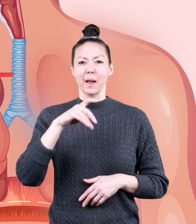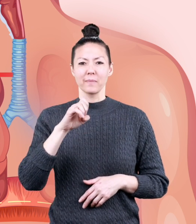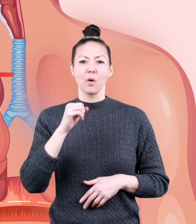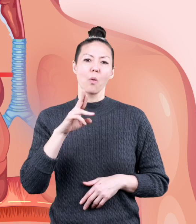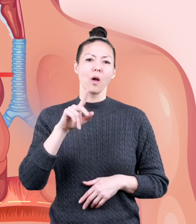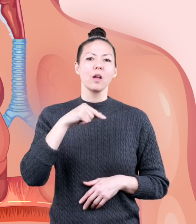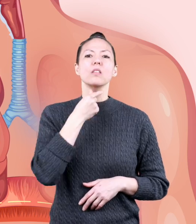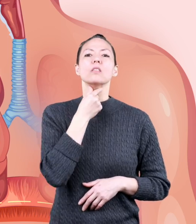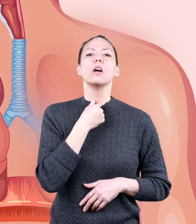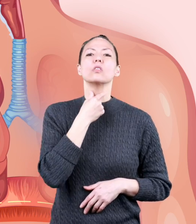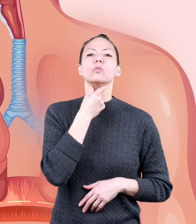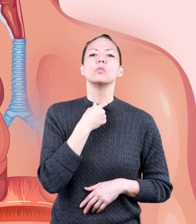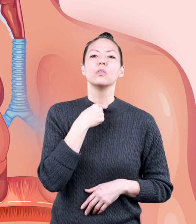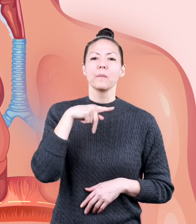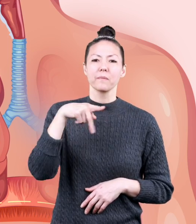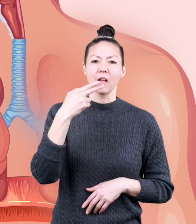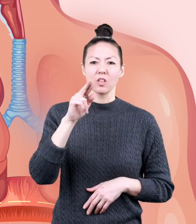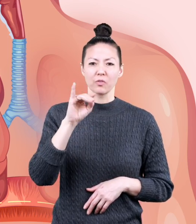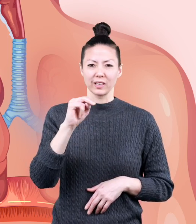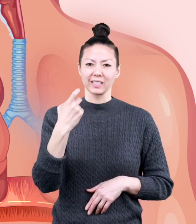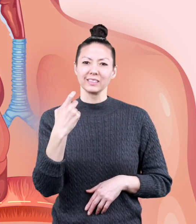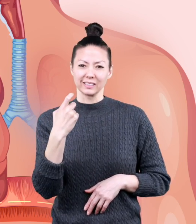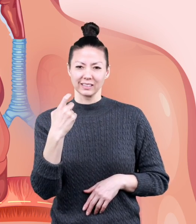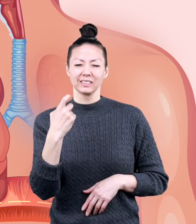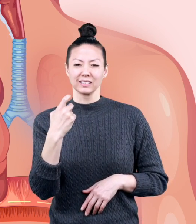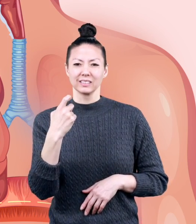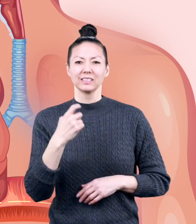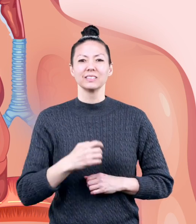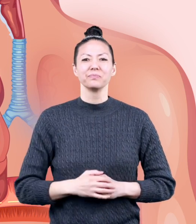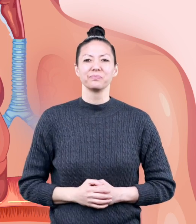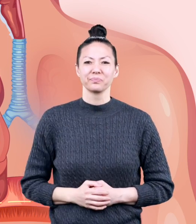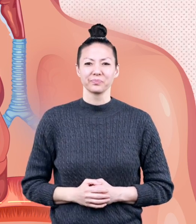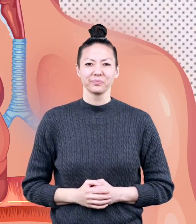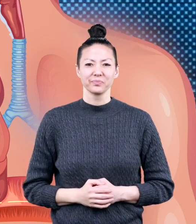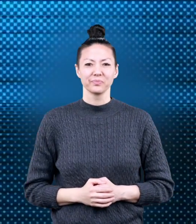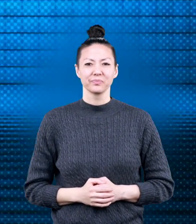-windpipe, or pharynx-slash-throat.